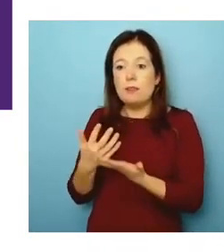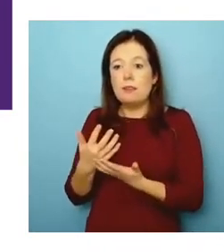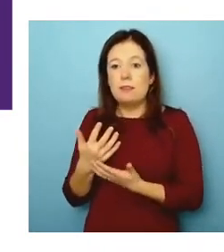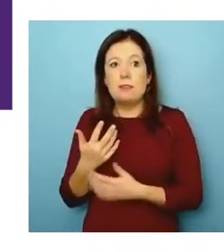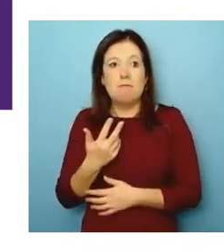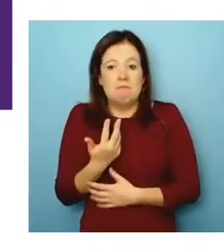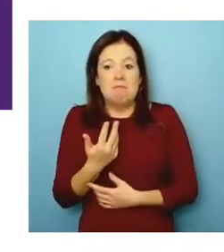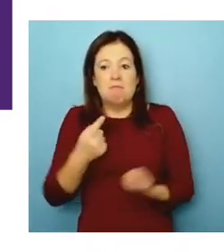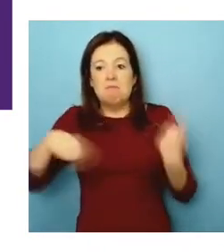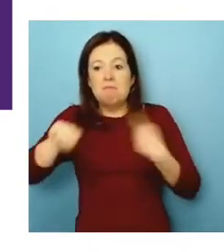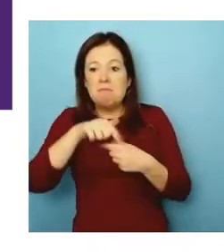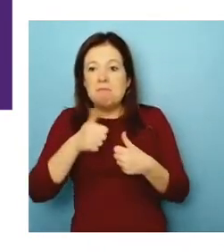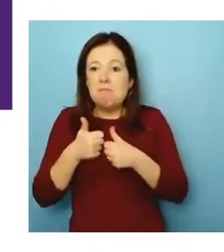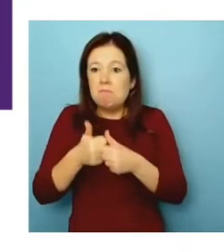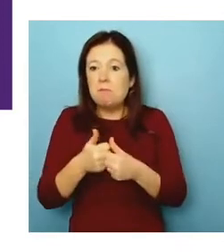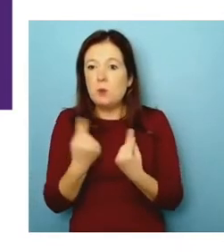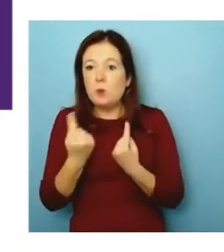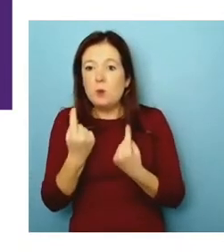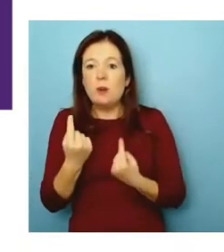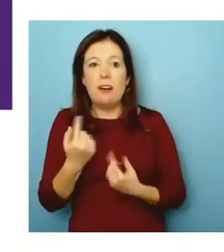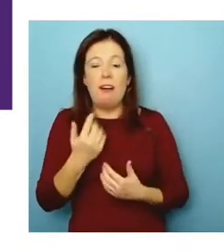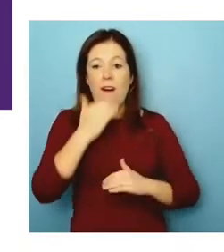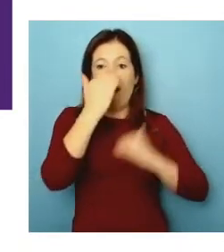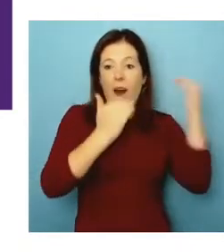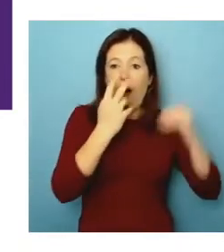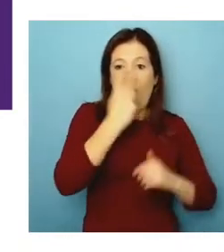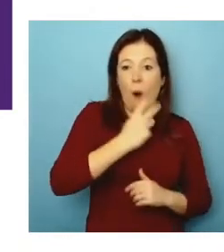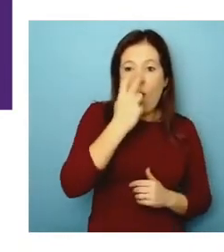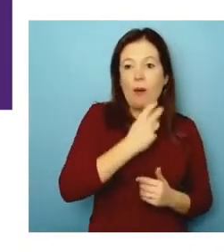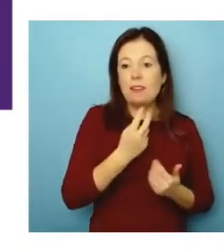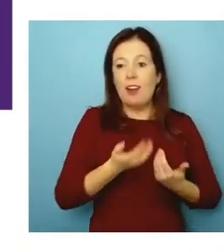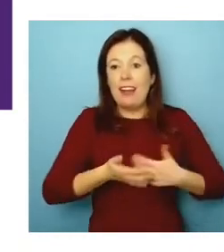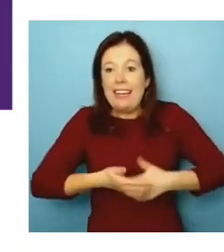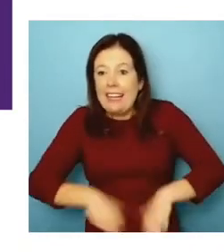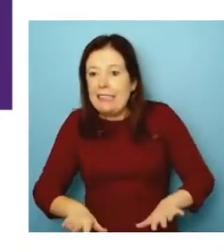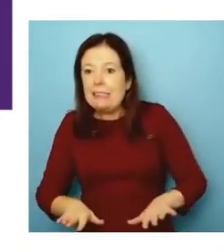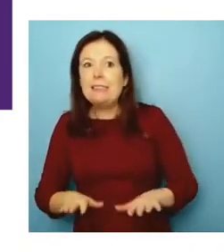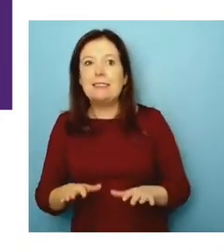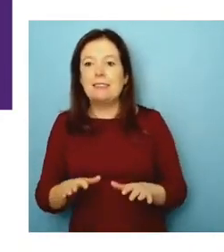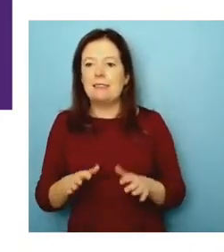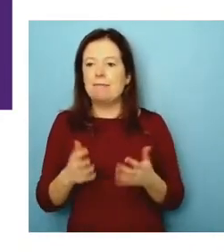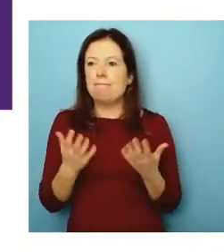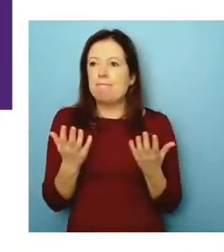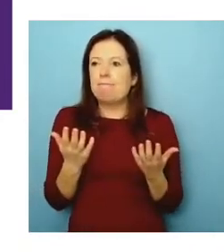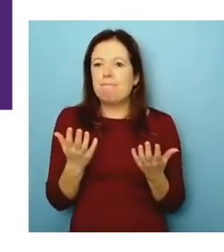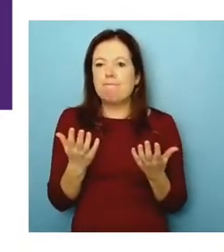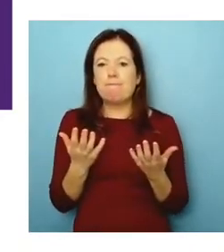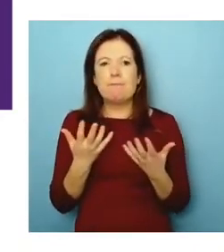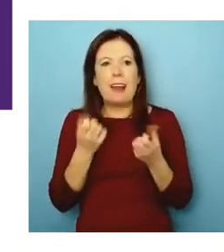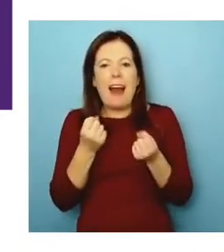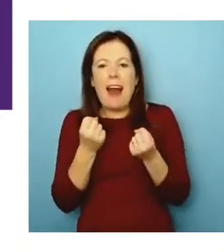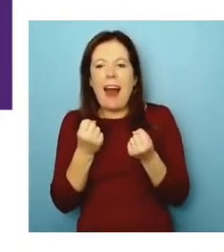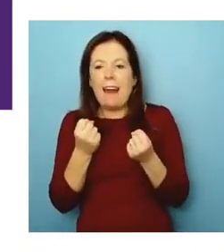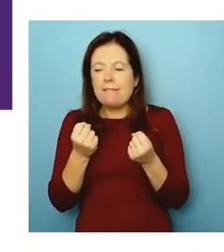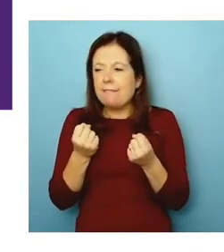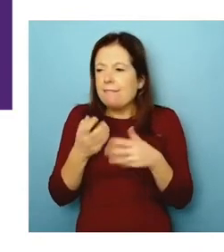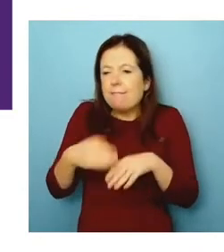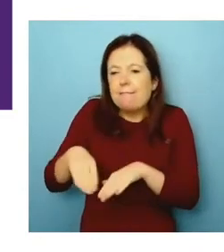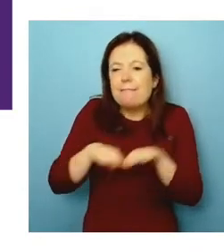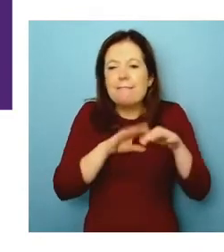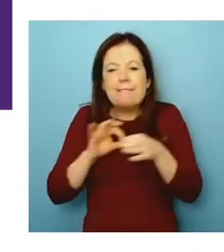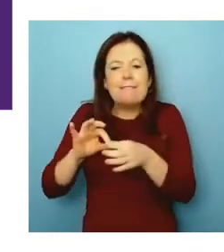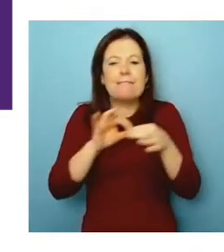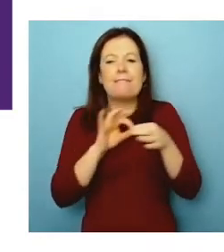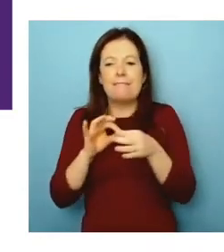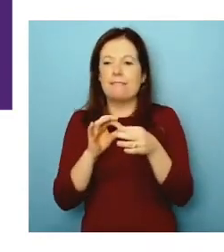or, you know, three kids working together. Um, there is that genuine equity there. So where did that